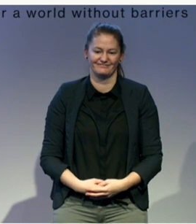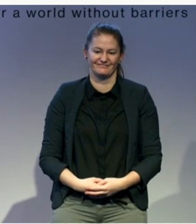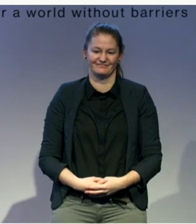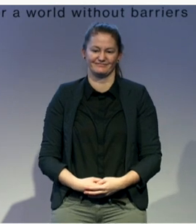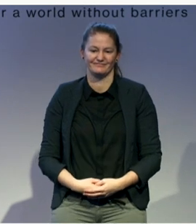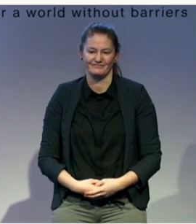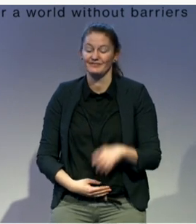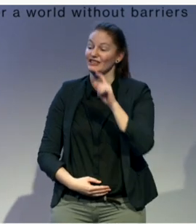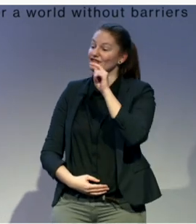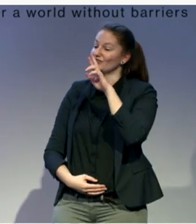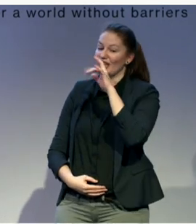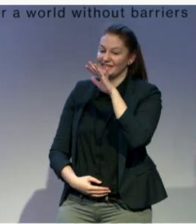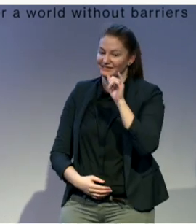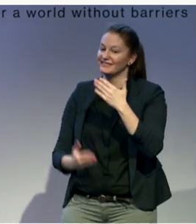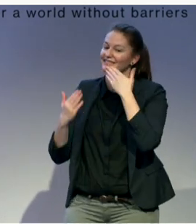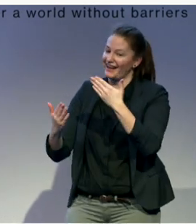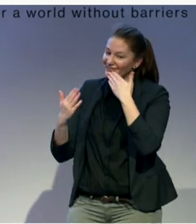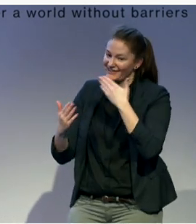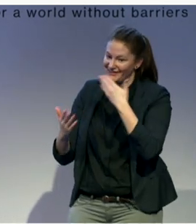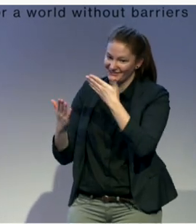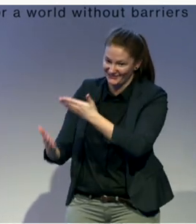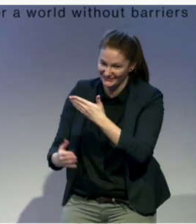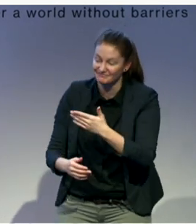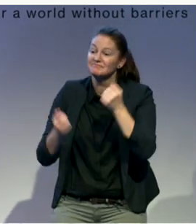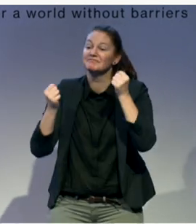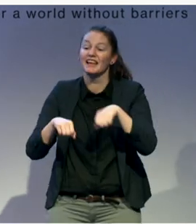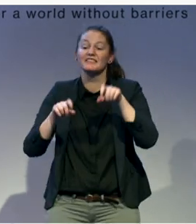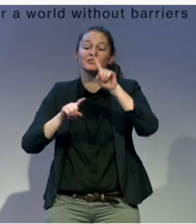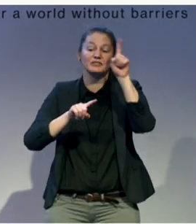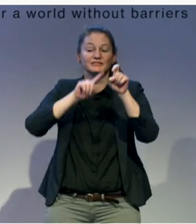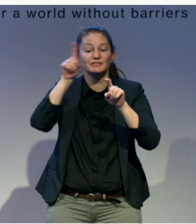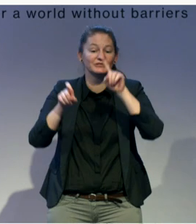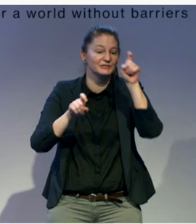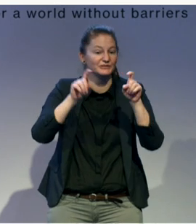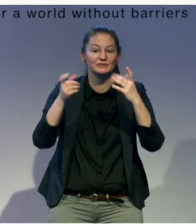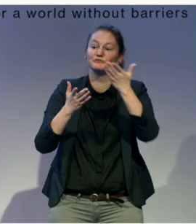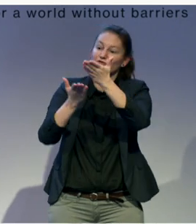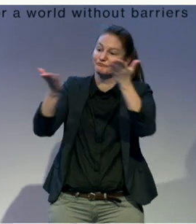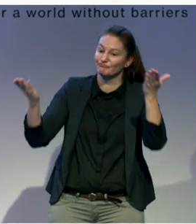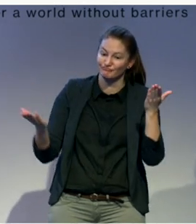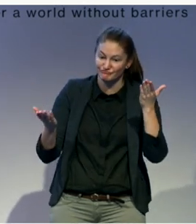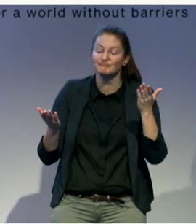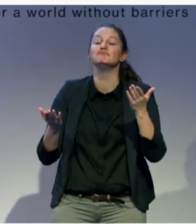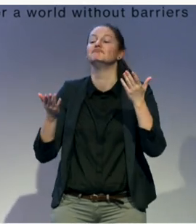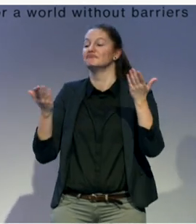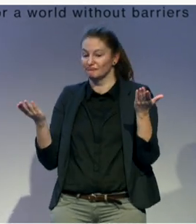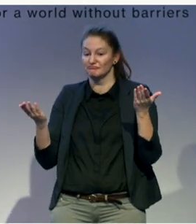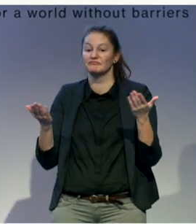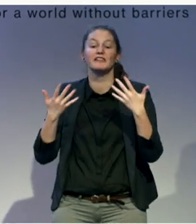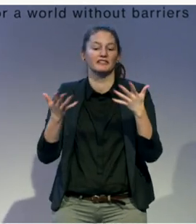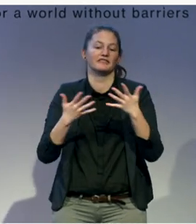We'll take a few questions now, and I'll open this up to the entire panel. If you could tell me,